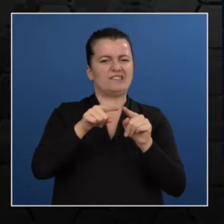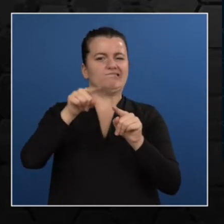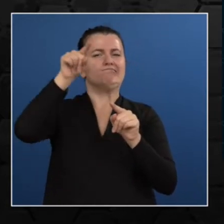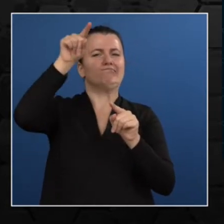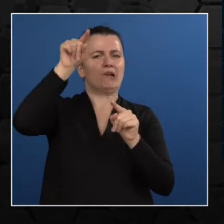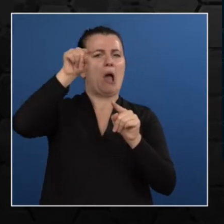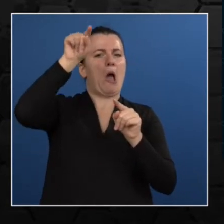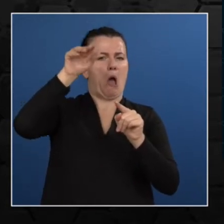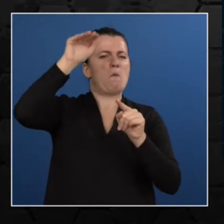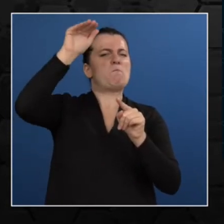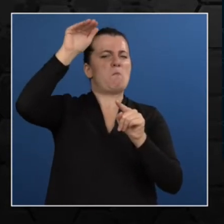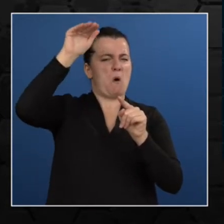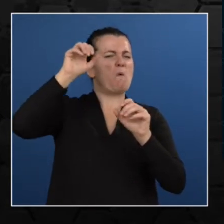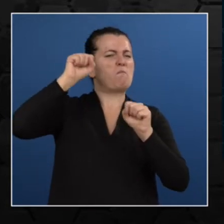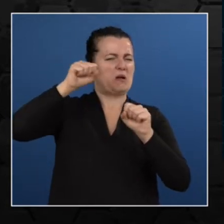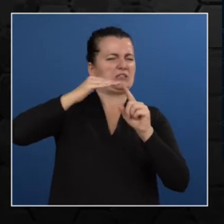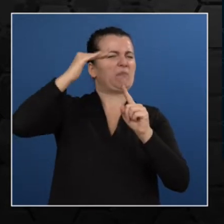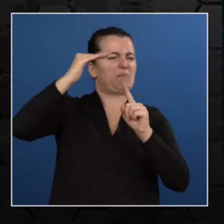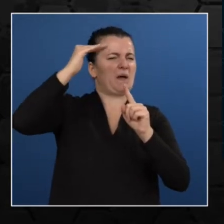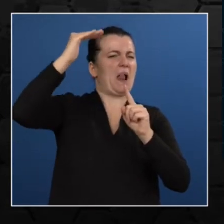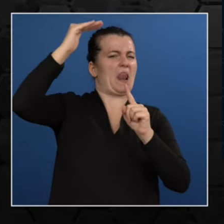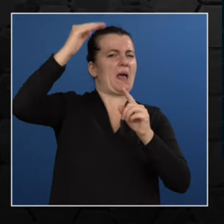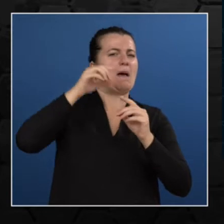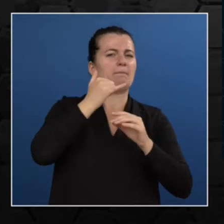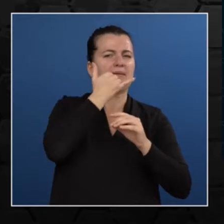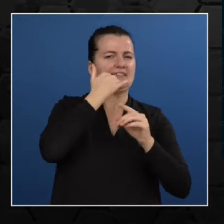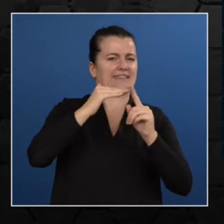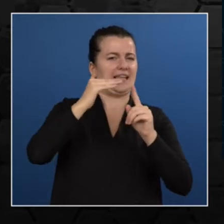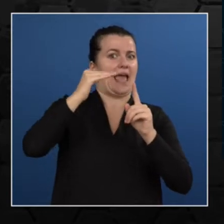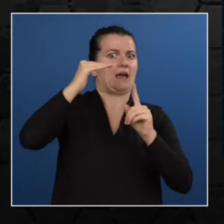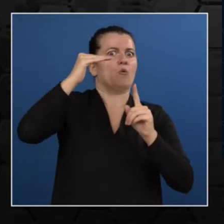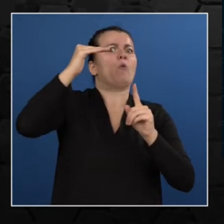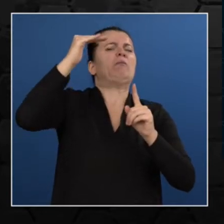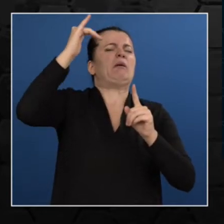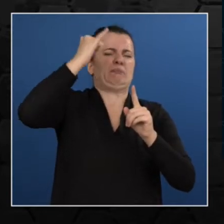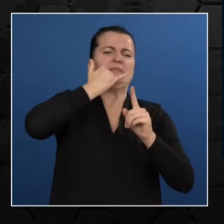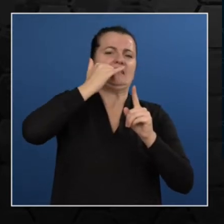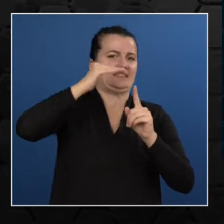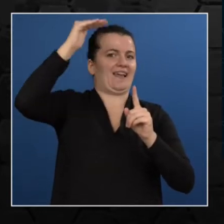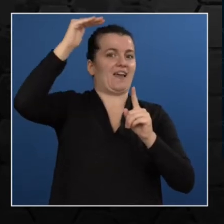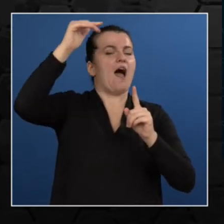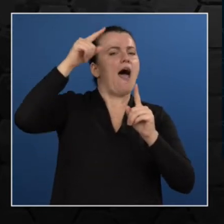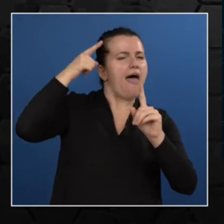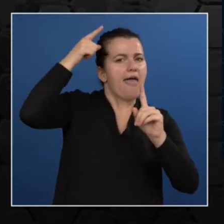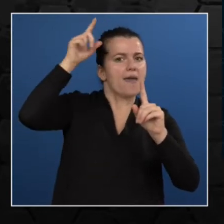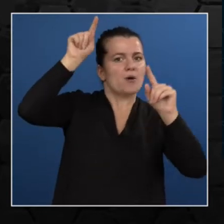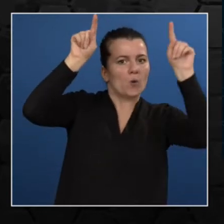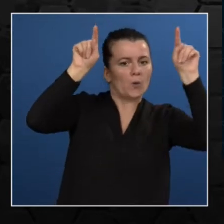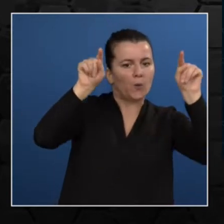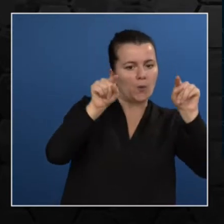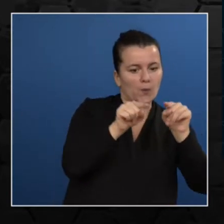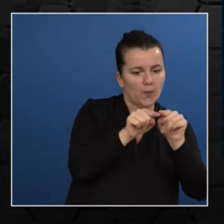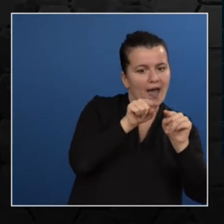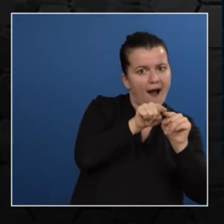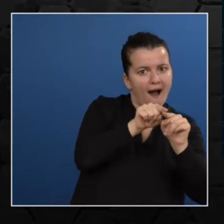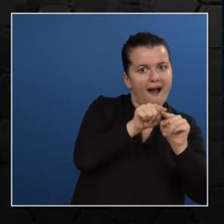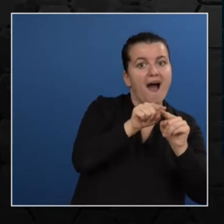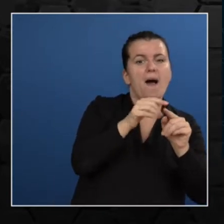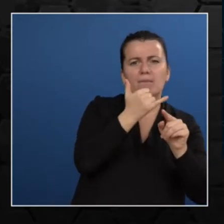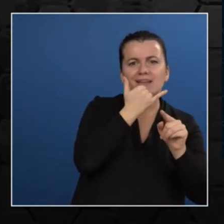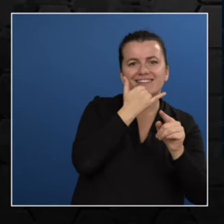random point, which is minus three. So we're going to start over here. And then we're going to find the derivative.